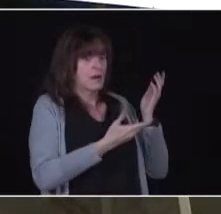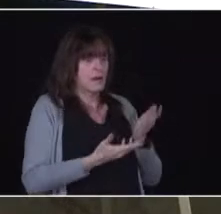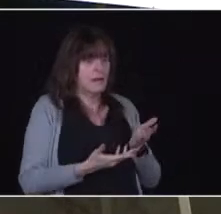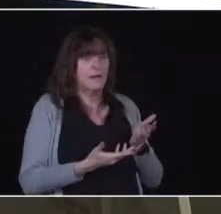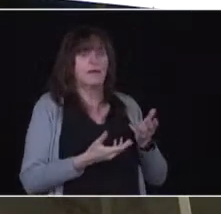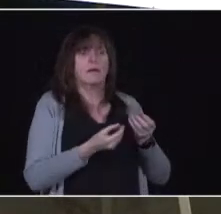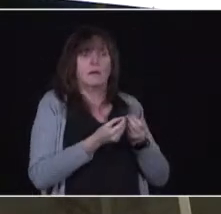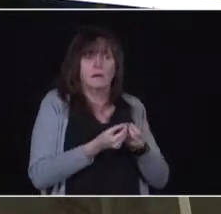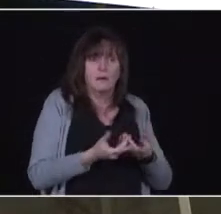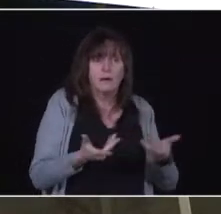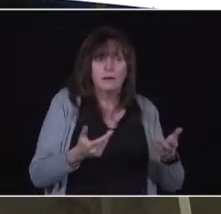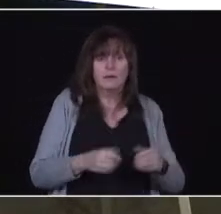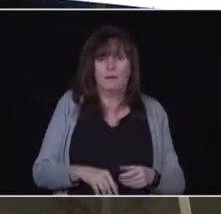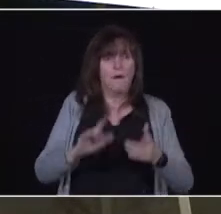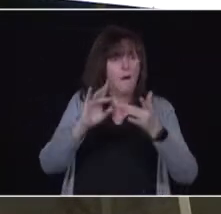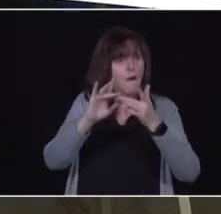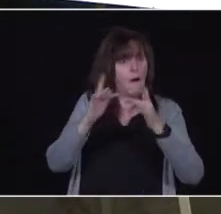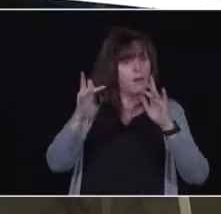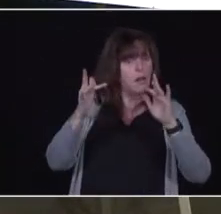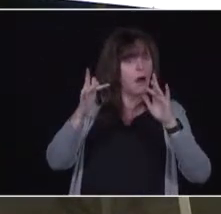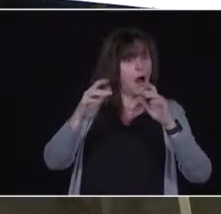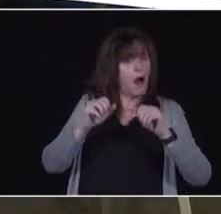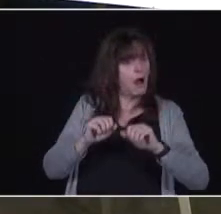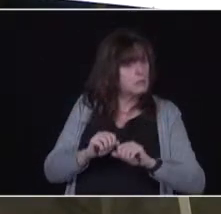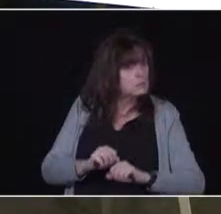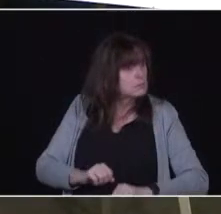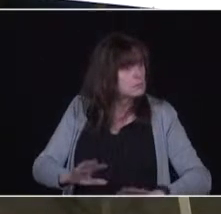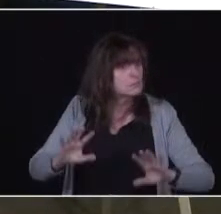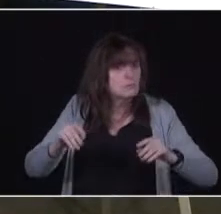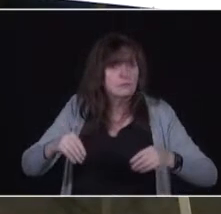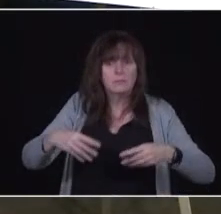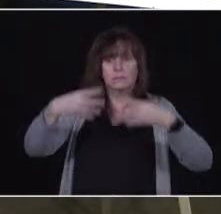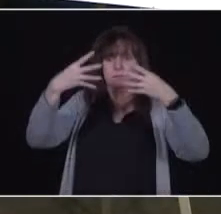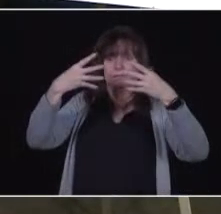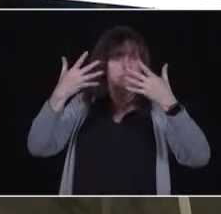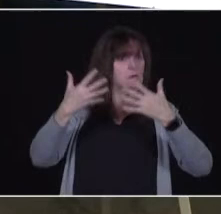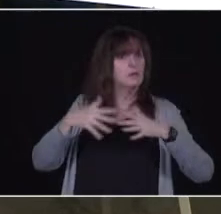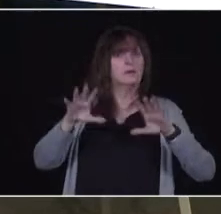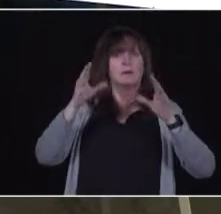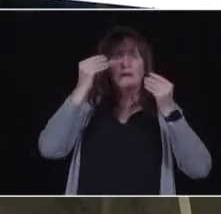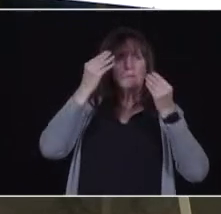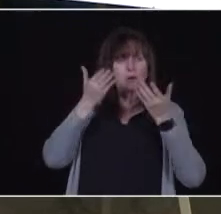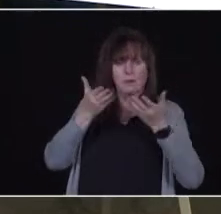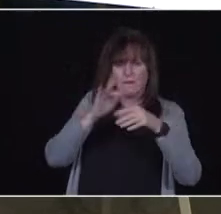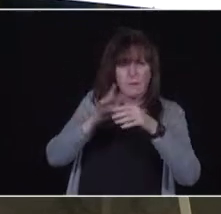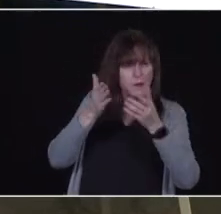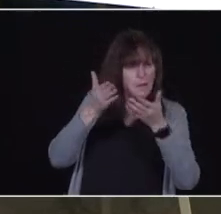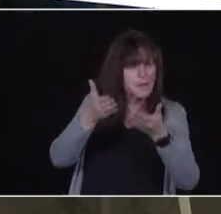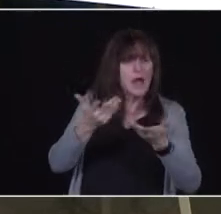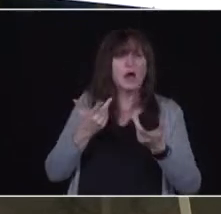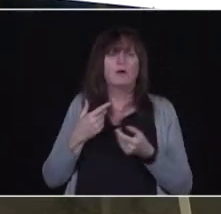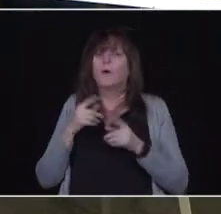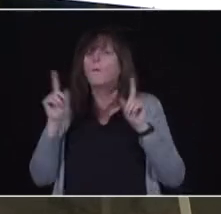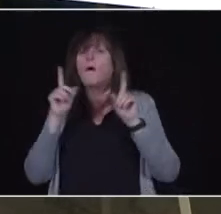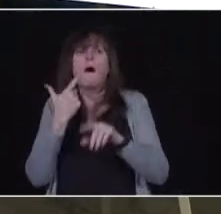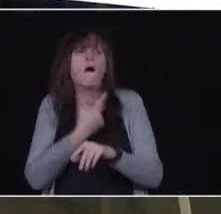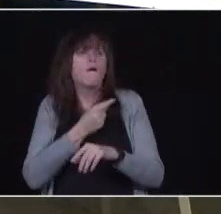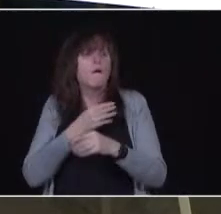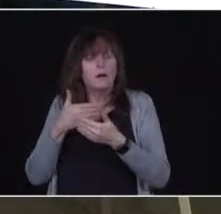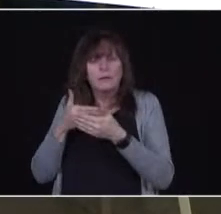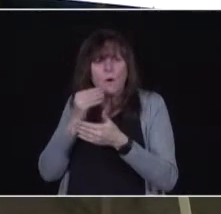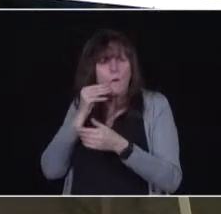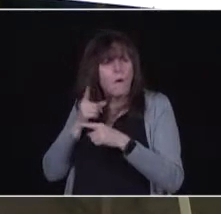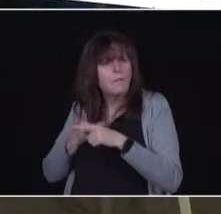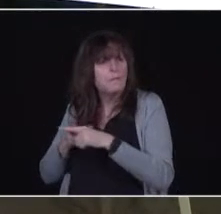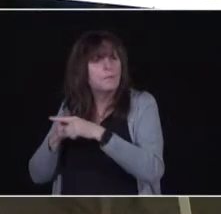which vaccination centres are going to be close to you and where you can get a reservation. The public health units and their communications will talk about where they